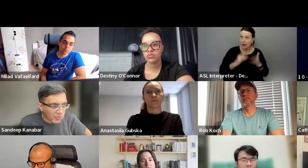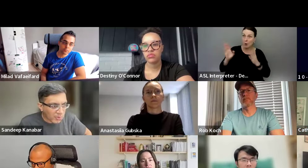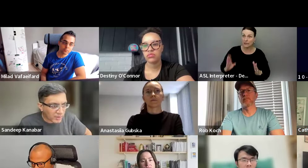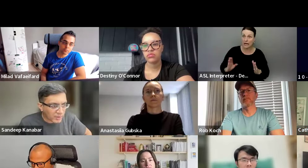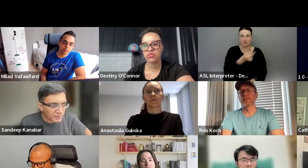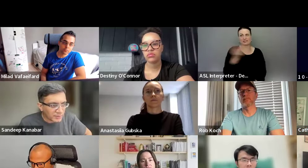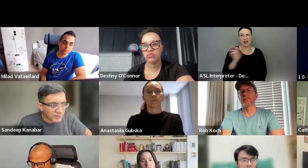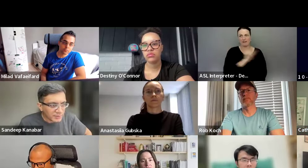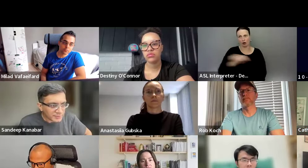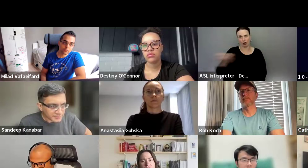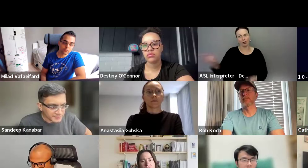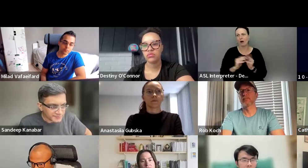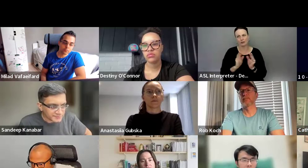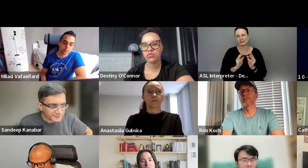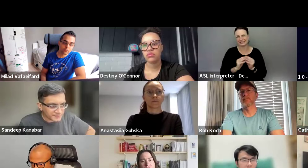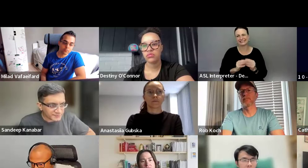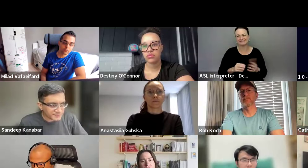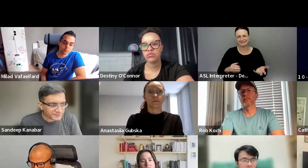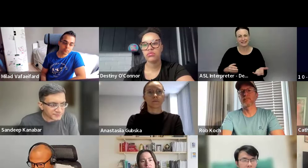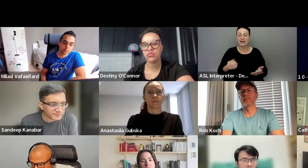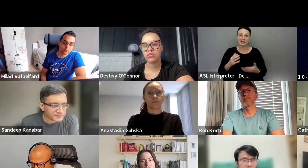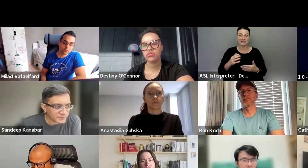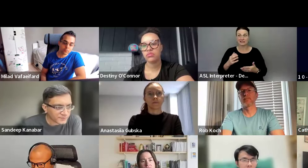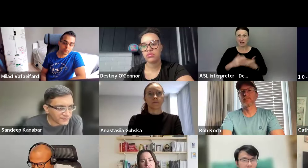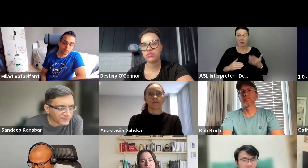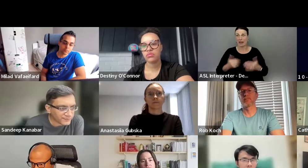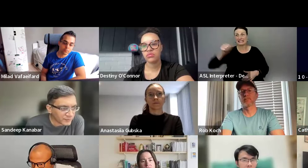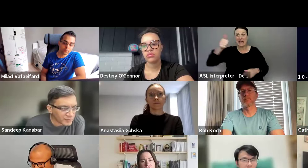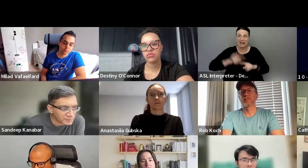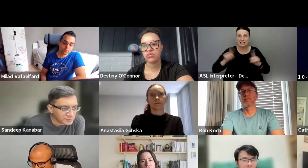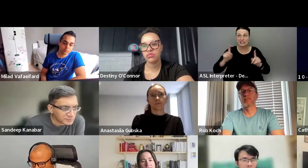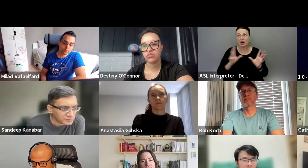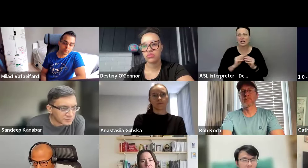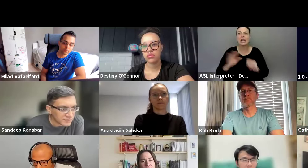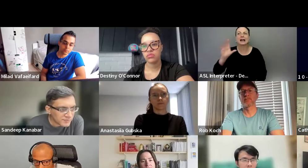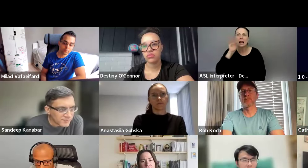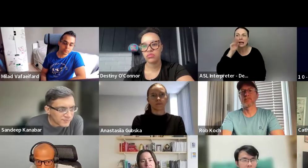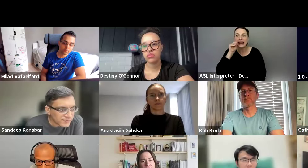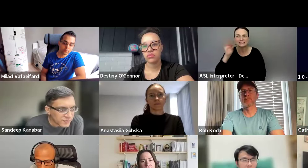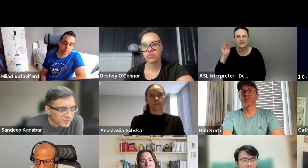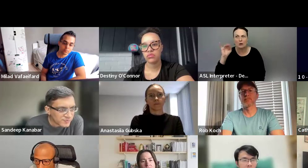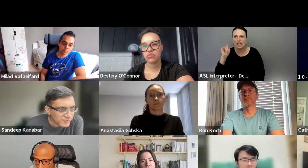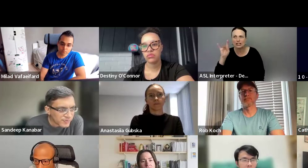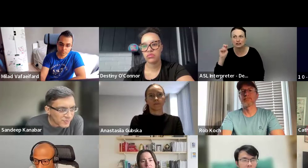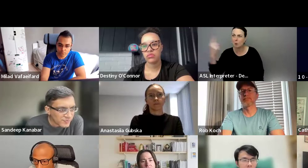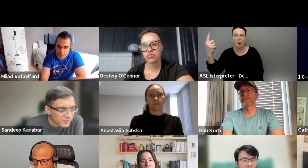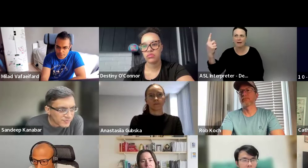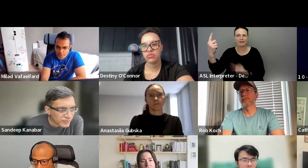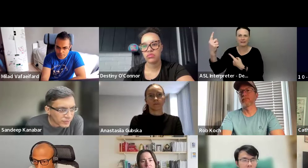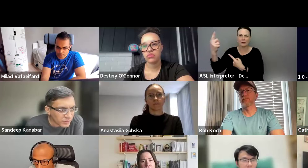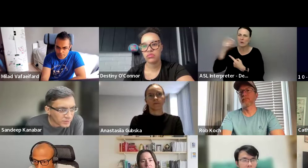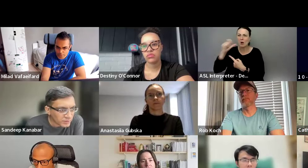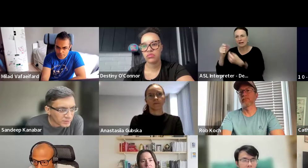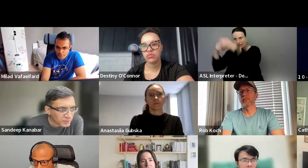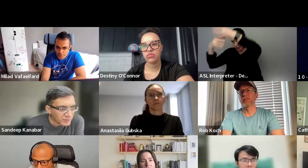it's like, whoever does like, and some will, you know, like have 10 different companies, like the Linux foundation is one, right. We don't need to put like each